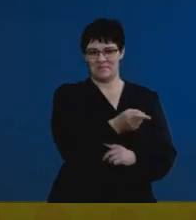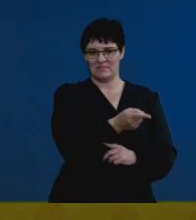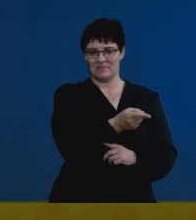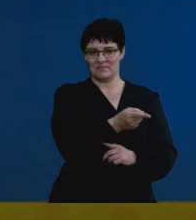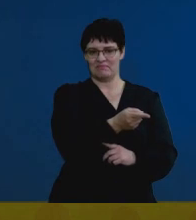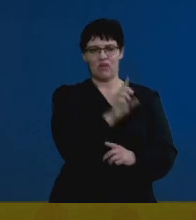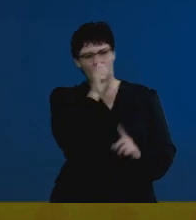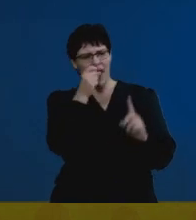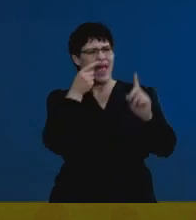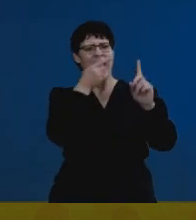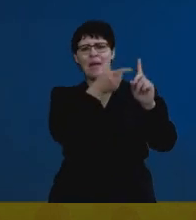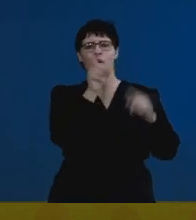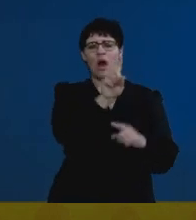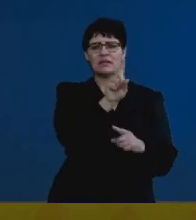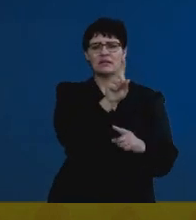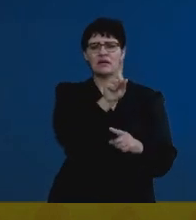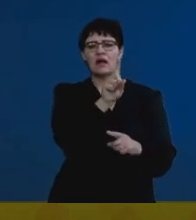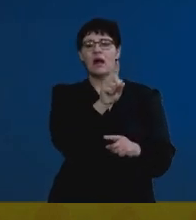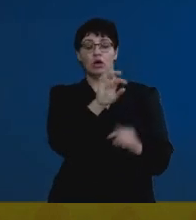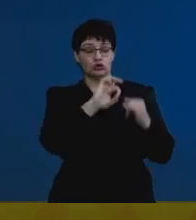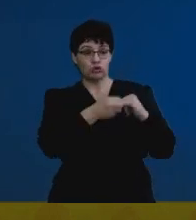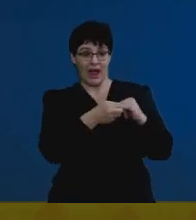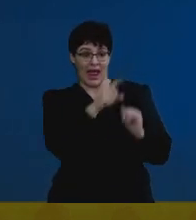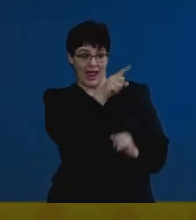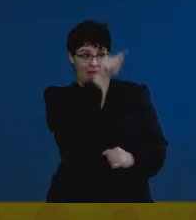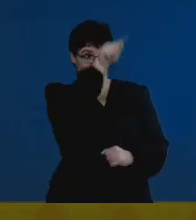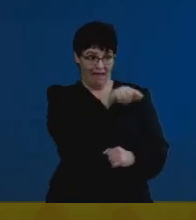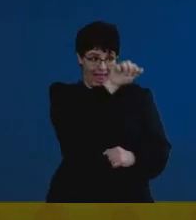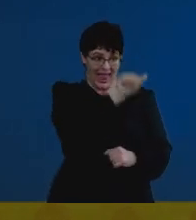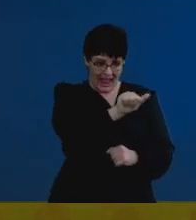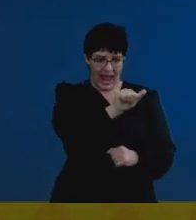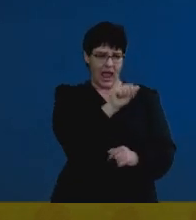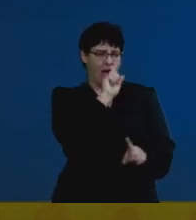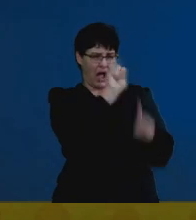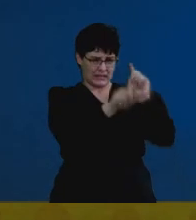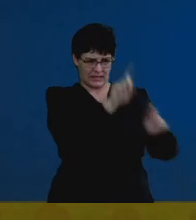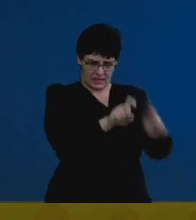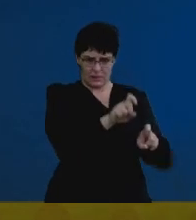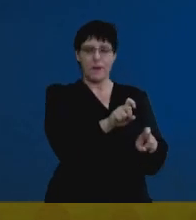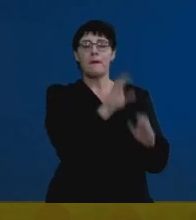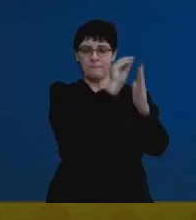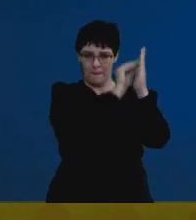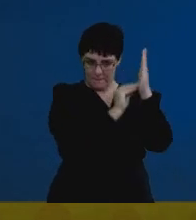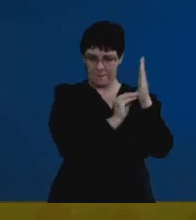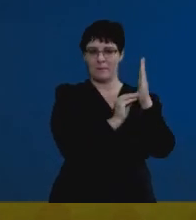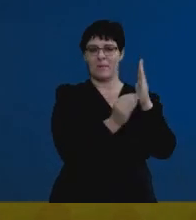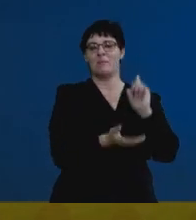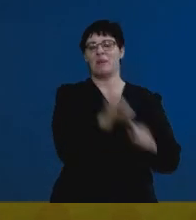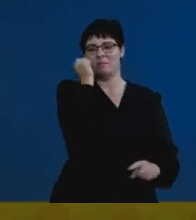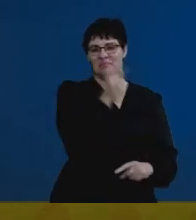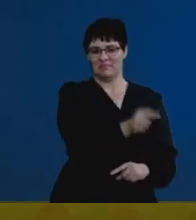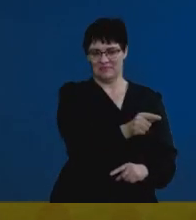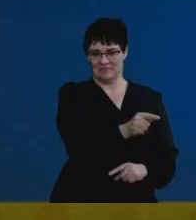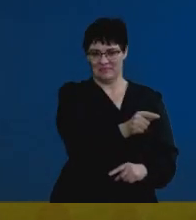aim of this paper is try and maximize these lower hanging fruits and to pull them and to grab onto these marks. So,